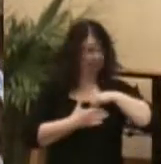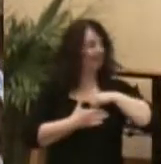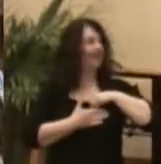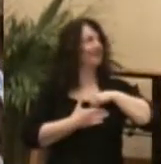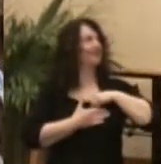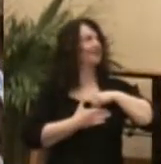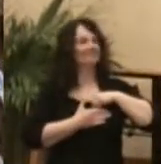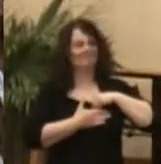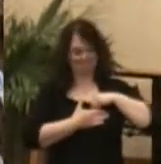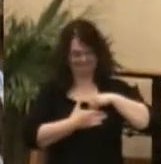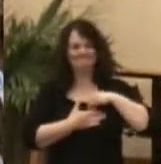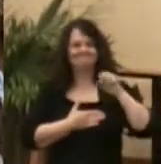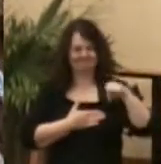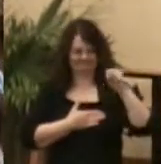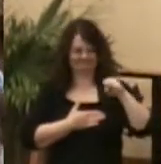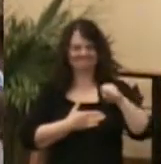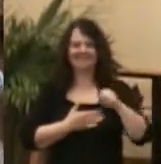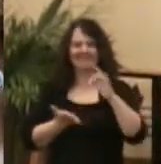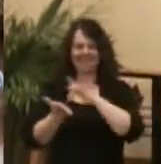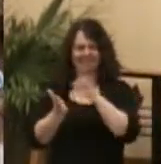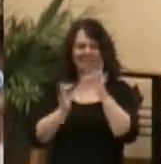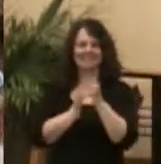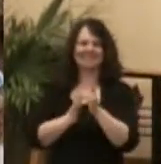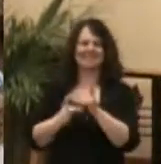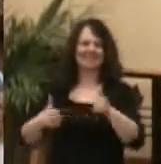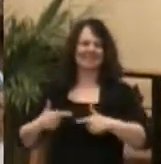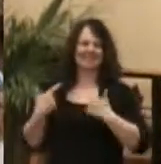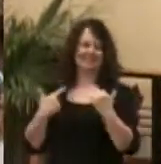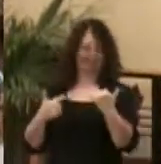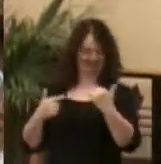Thanks for coming and worshiping Jesus today. Please rise for the...